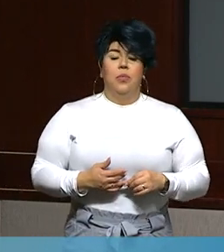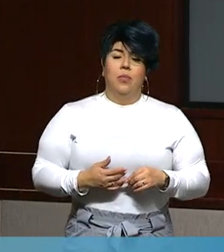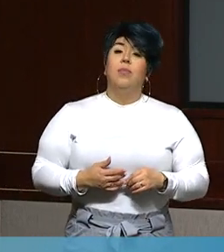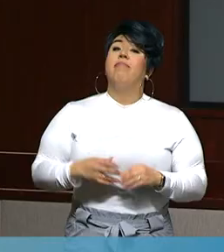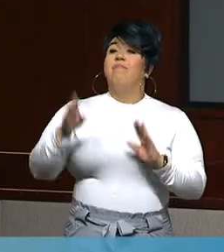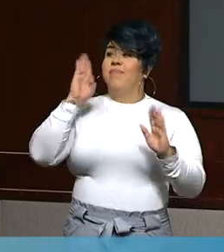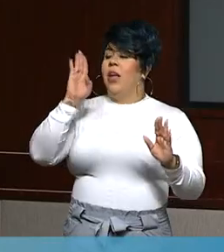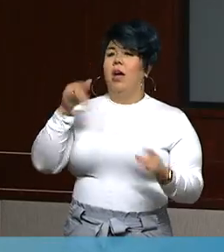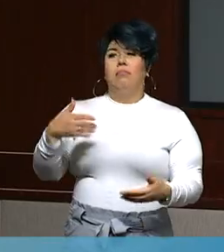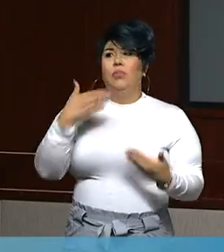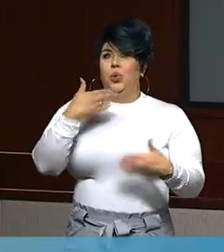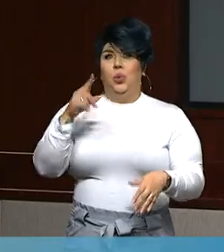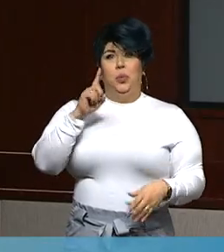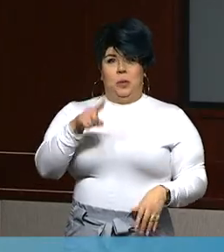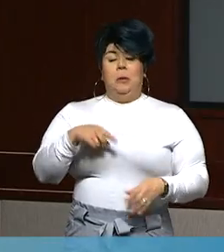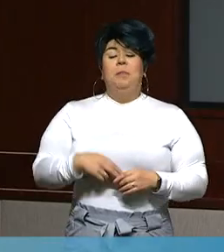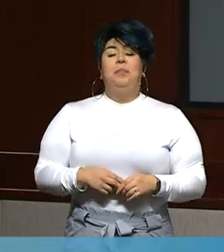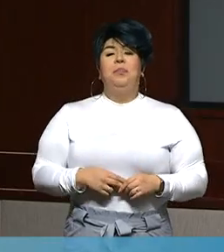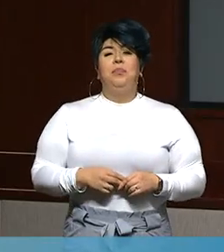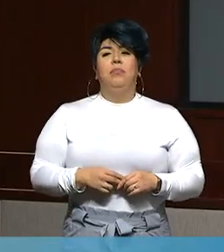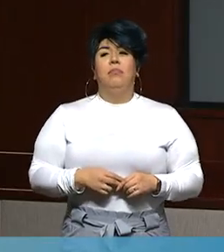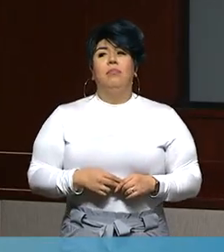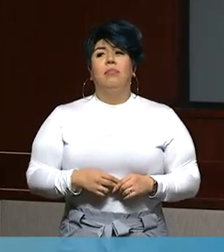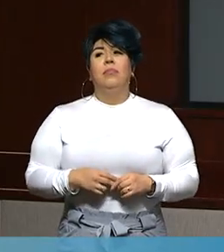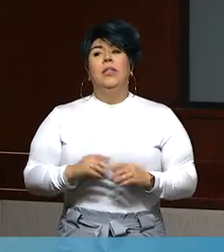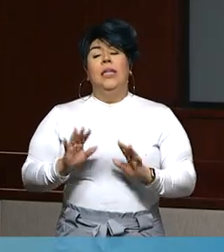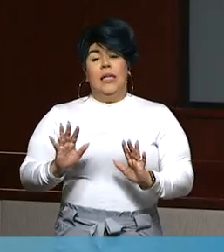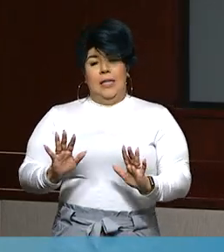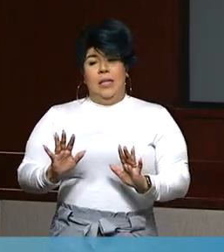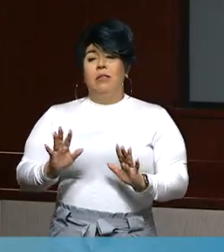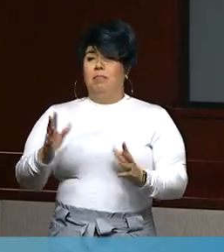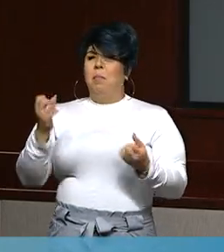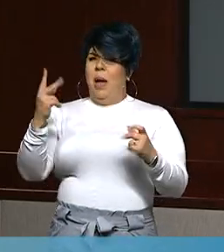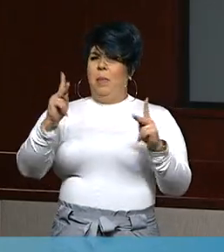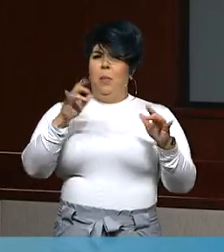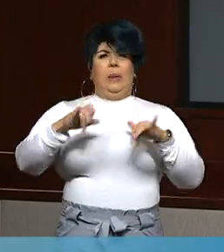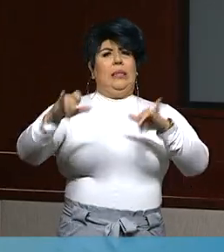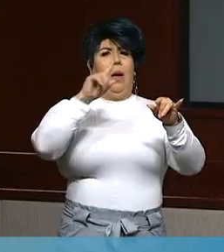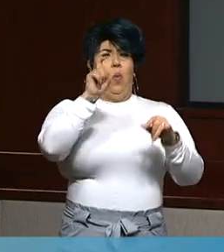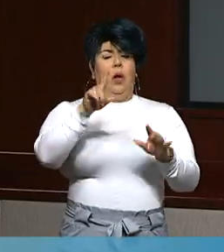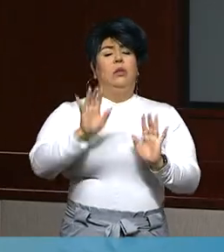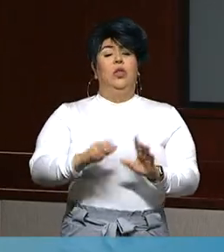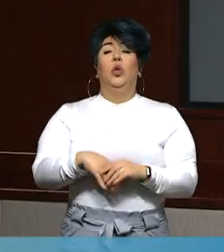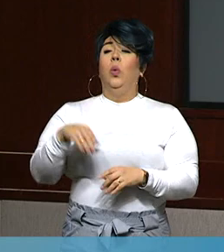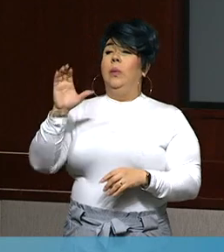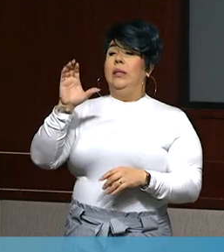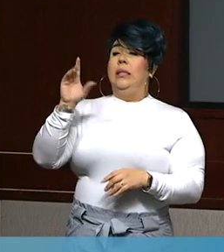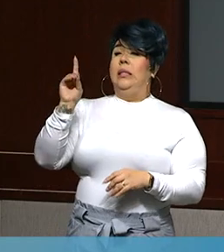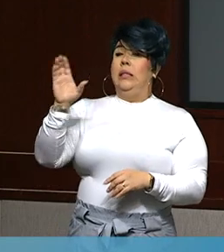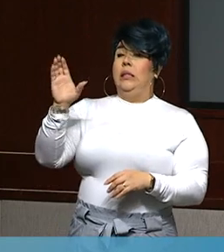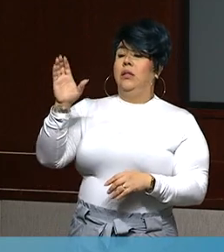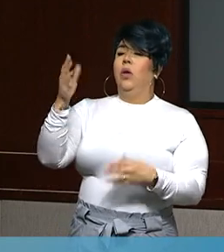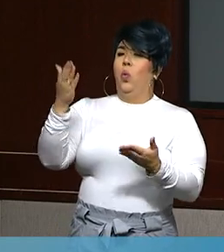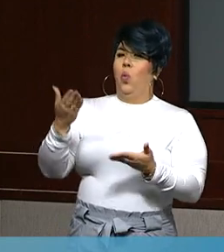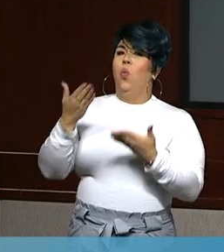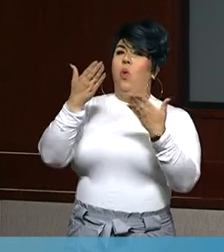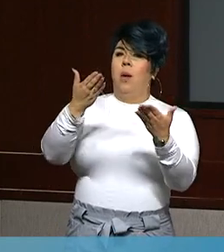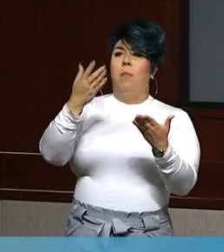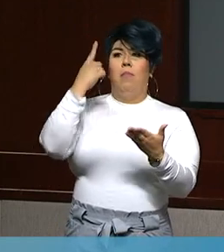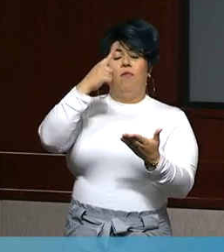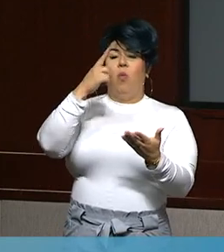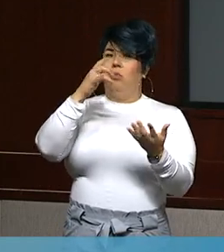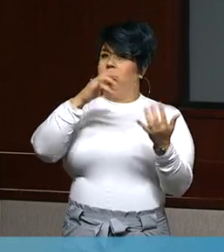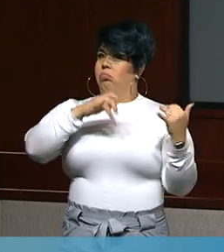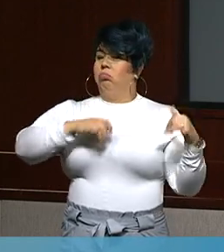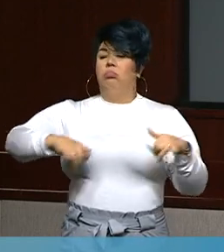Hi, Erin. That's a great question. Excuse me. And a very common one. And so currently, CDC does recommend the vaccine for all healthcare